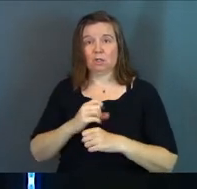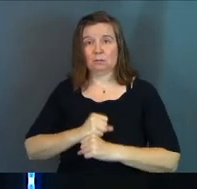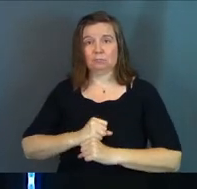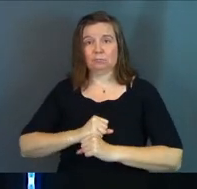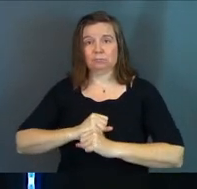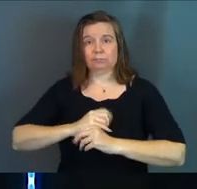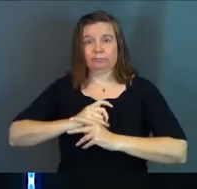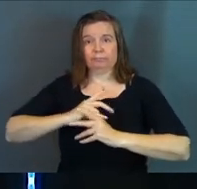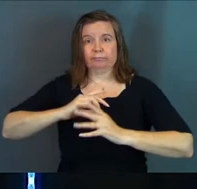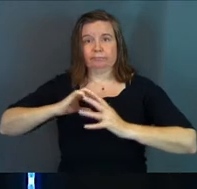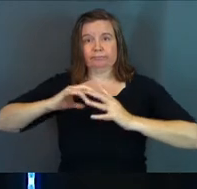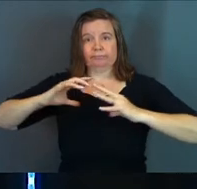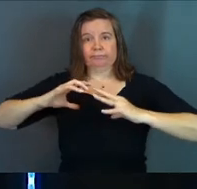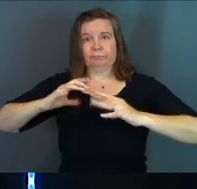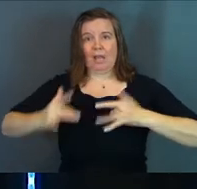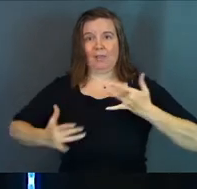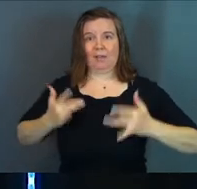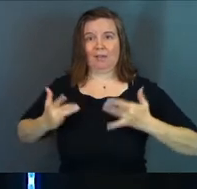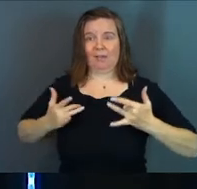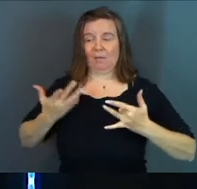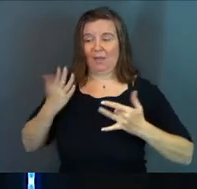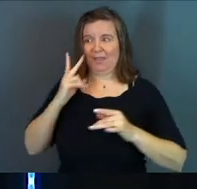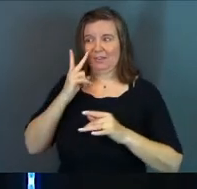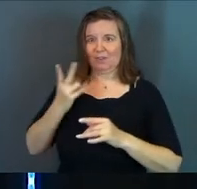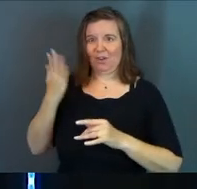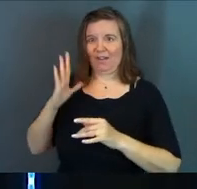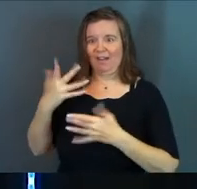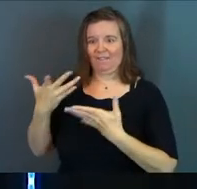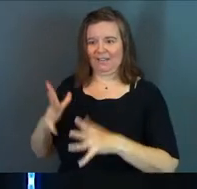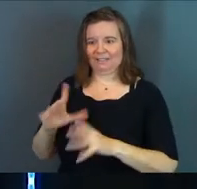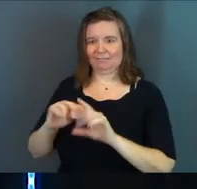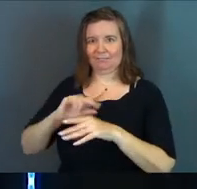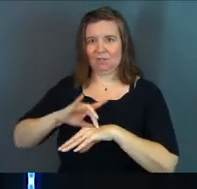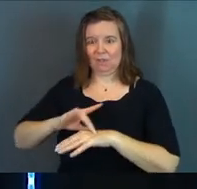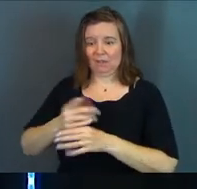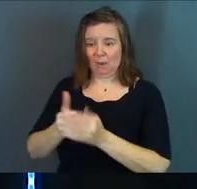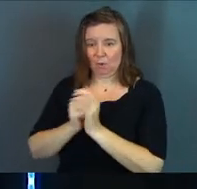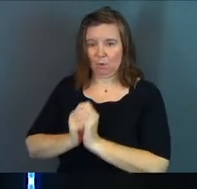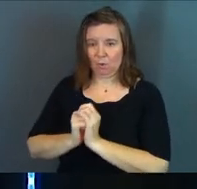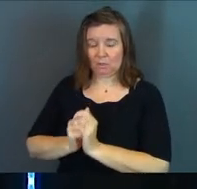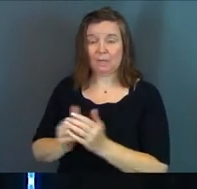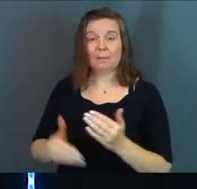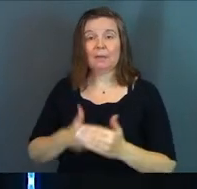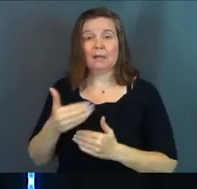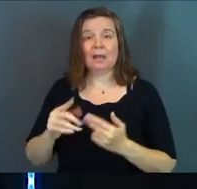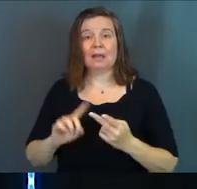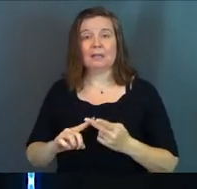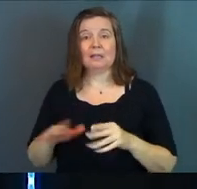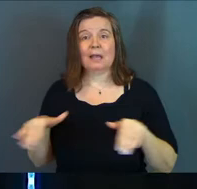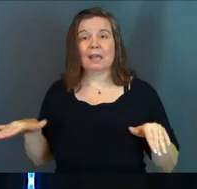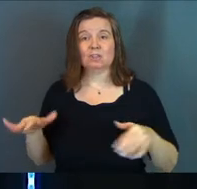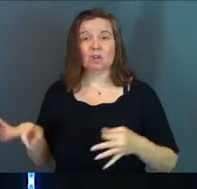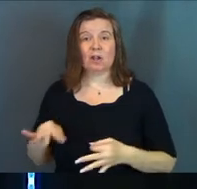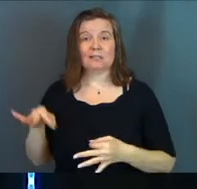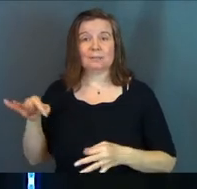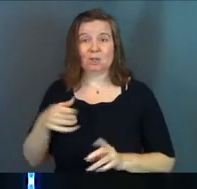watched the earth get completed by God. And they rejoiced when they saw the finished project. They were there worshiping. Next, angels are